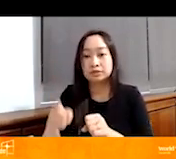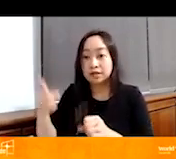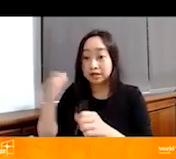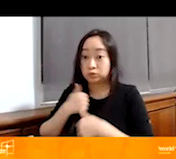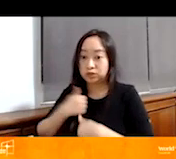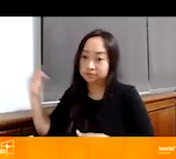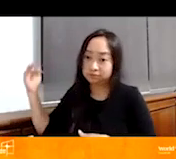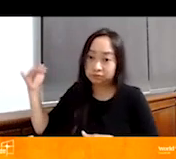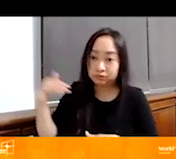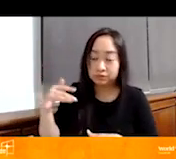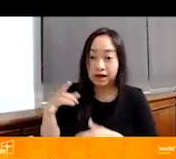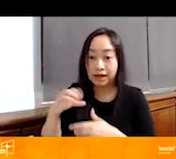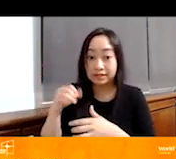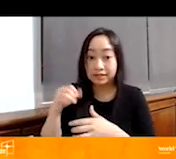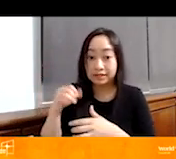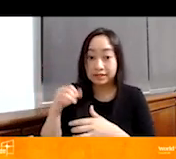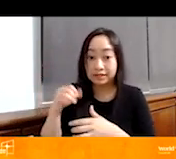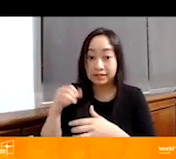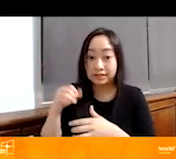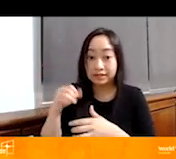house, instead of just coming through the door,